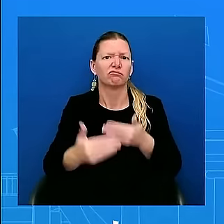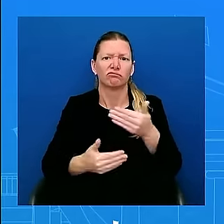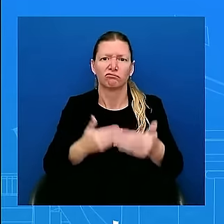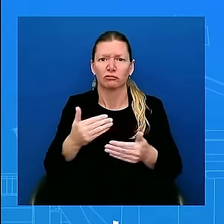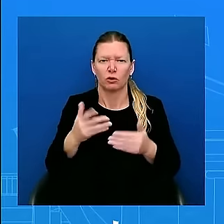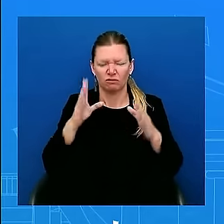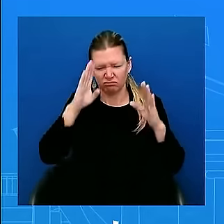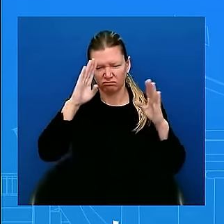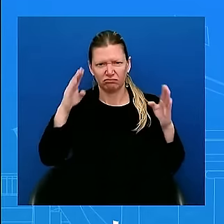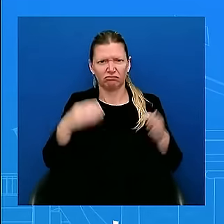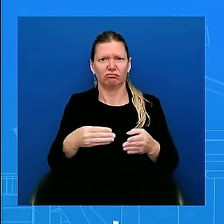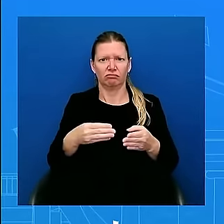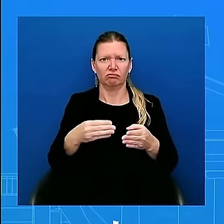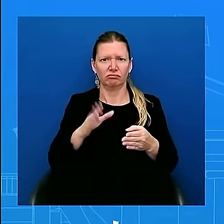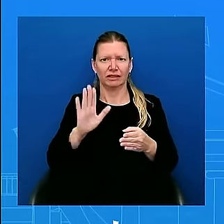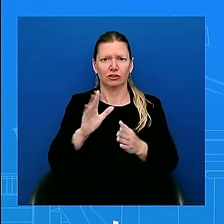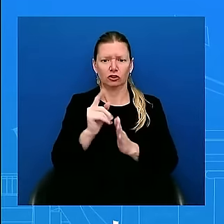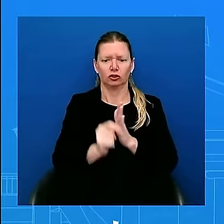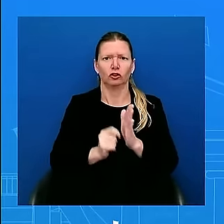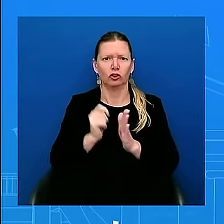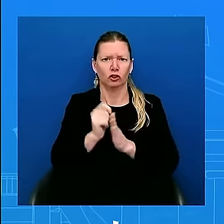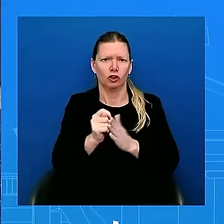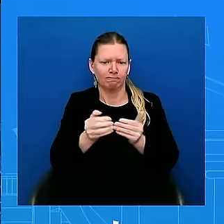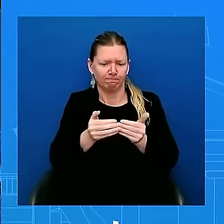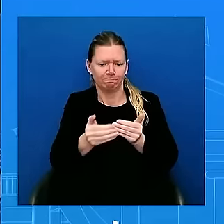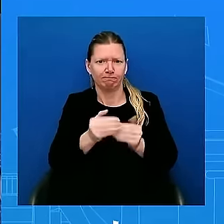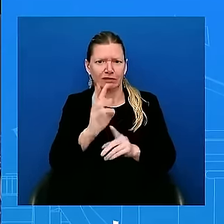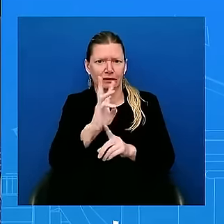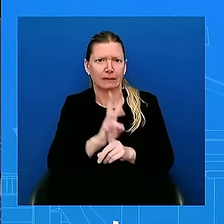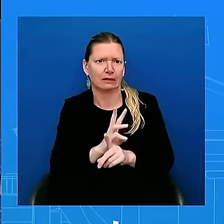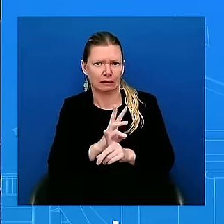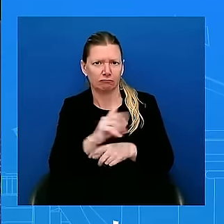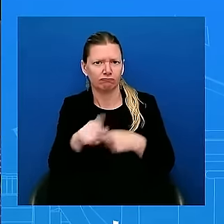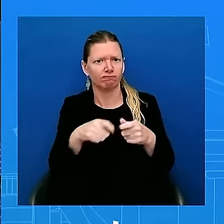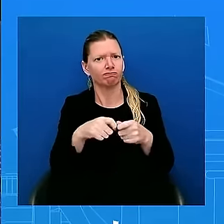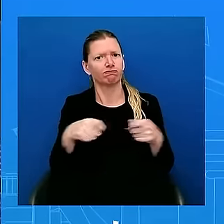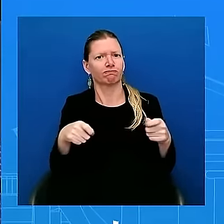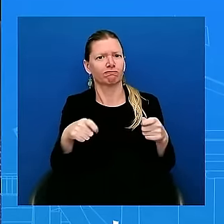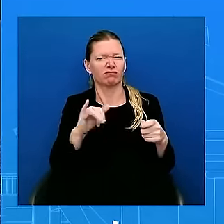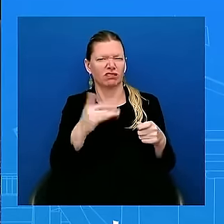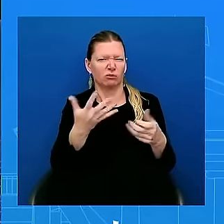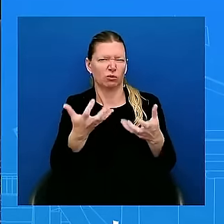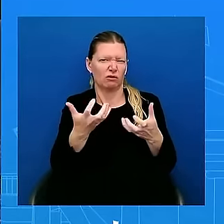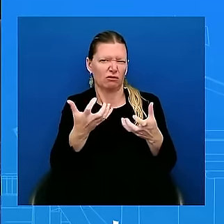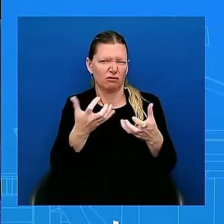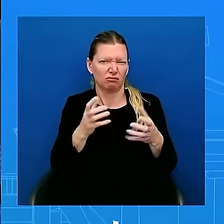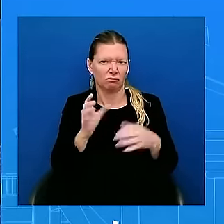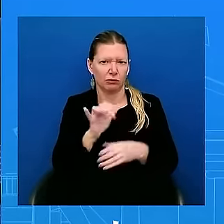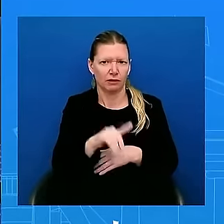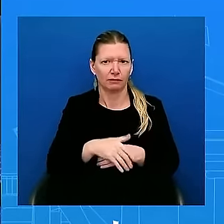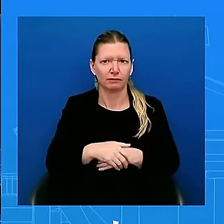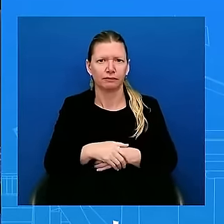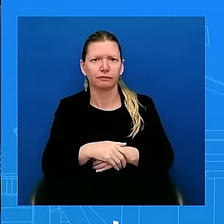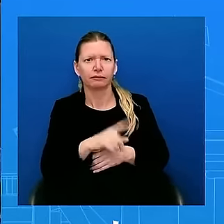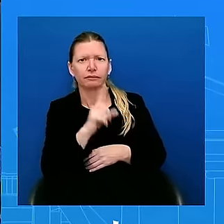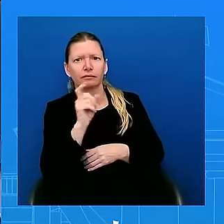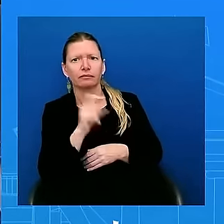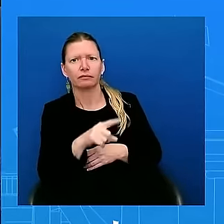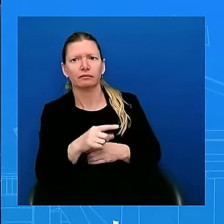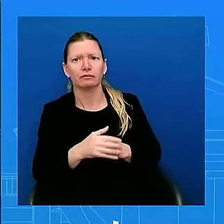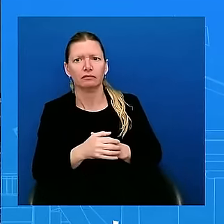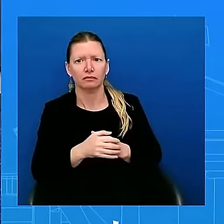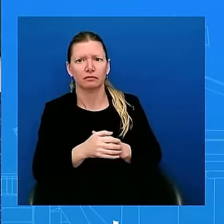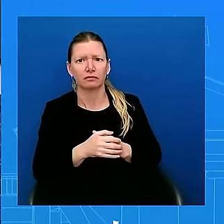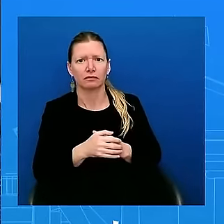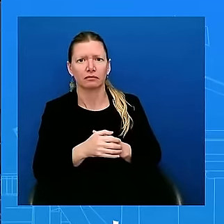and that's what he decided to do. Before he made the decision, said that there were three things that could sway him, the Lord Almighty, a medical condition,